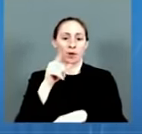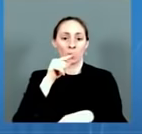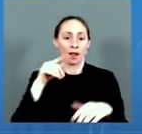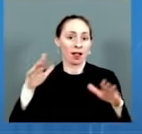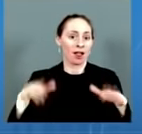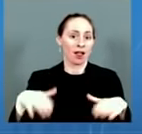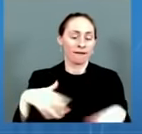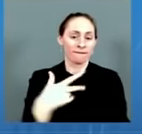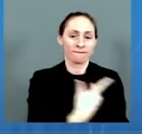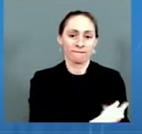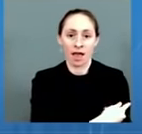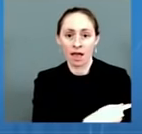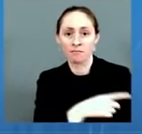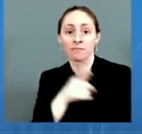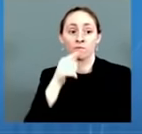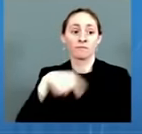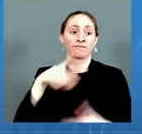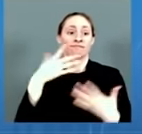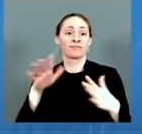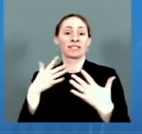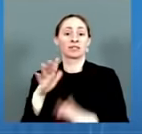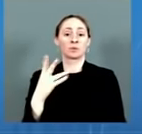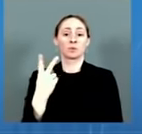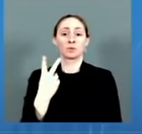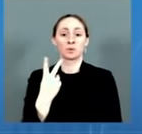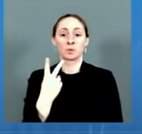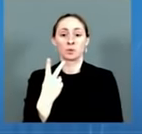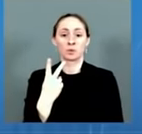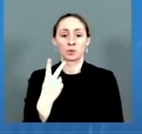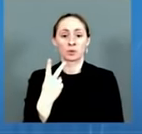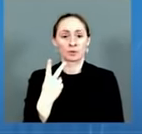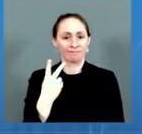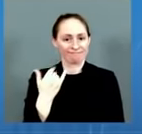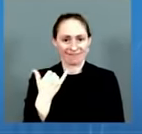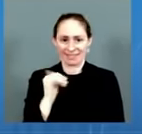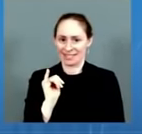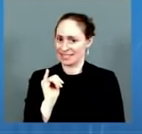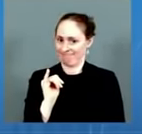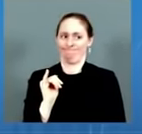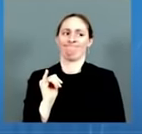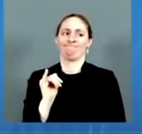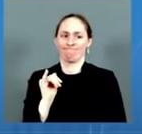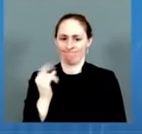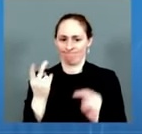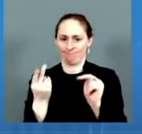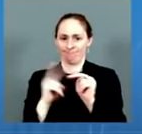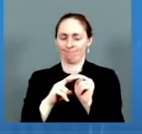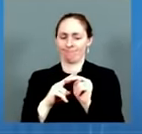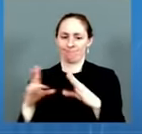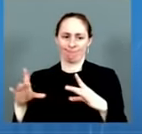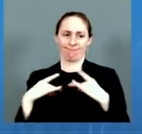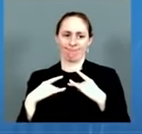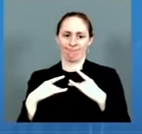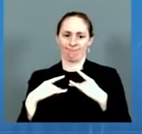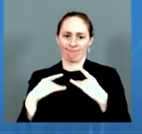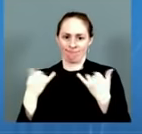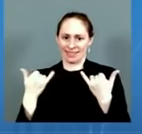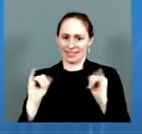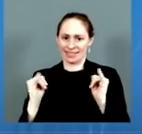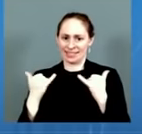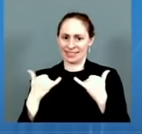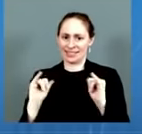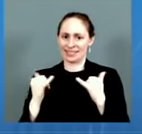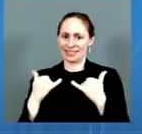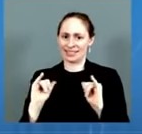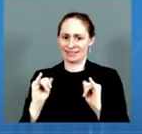vaccine protection over time. But the good news is that these data show that nursing home residents who are fully vaccinated and